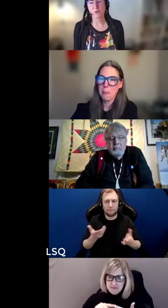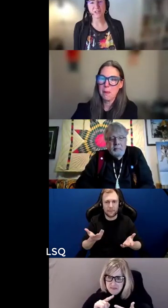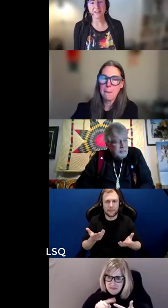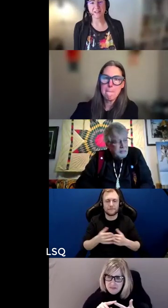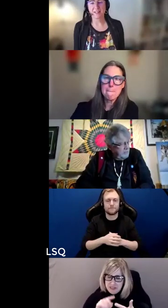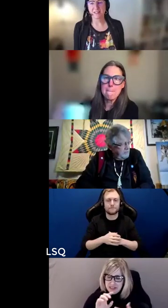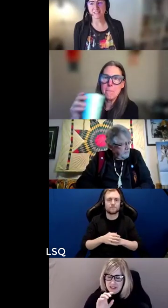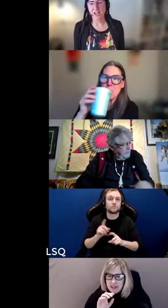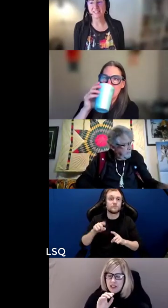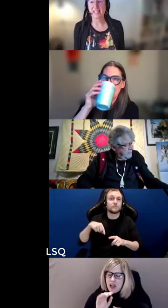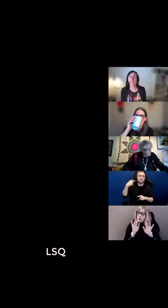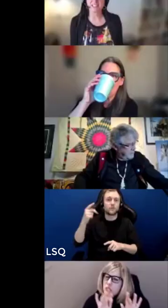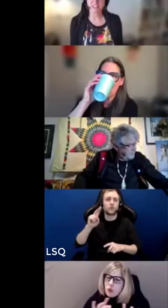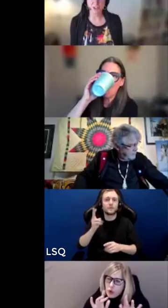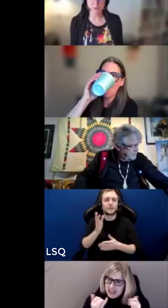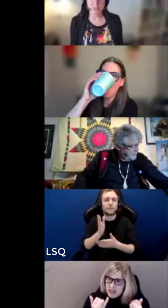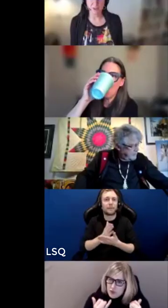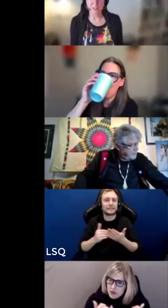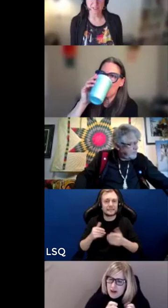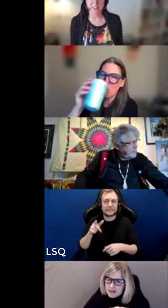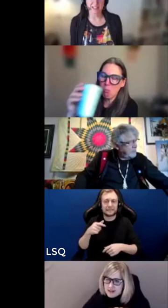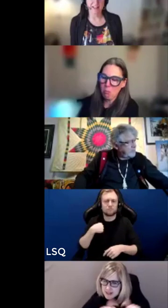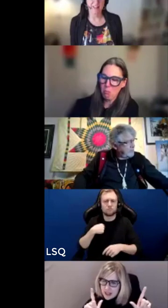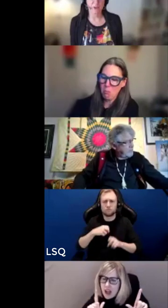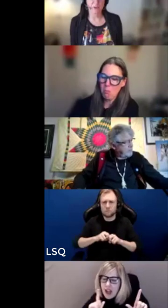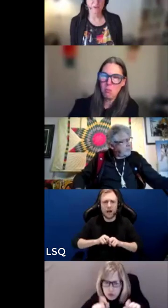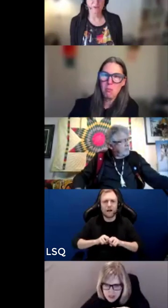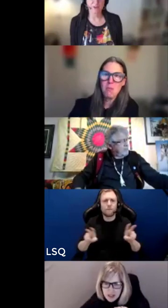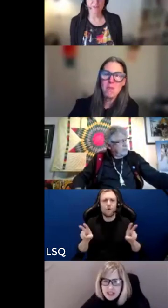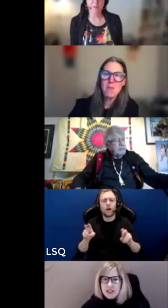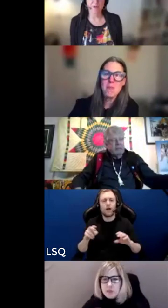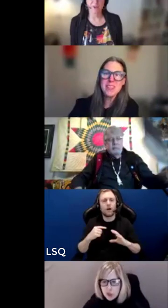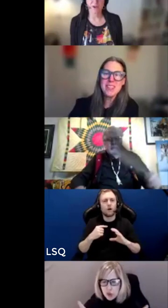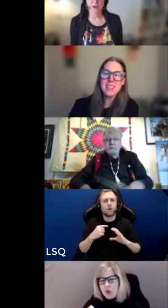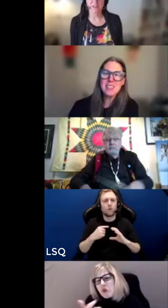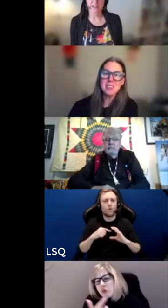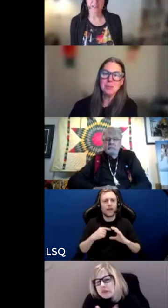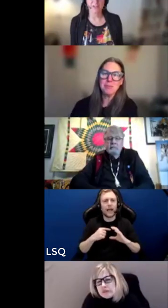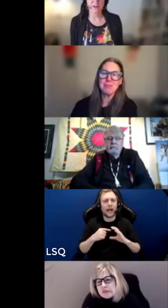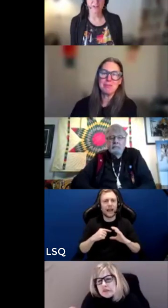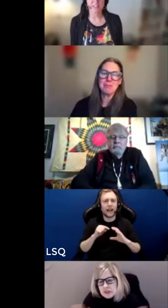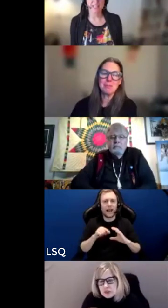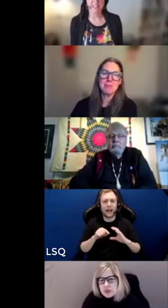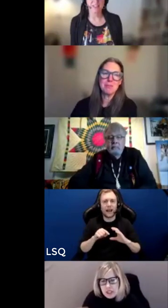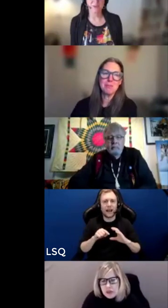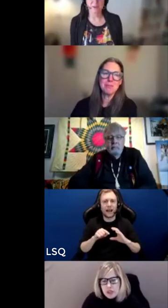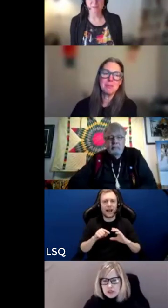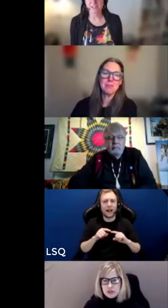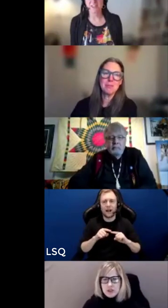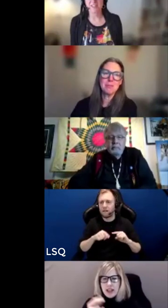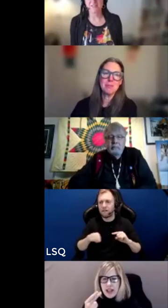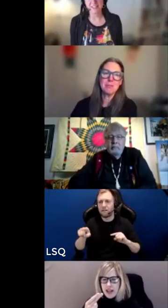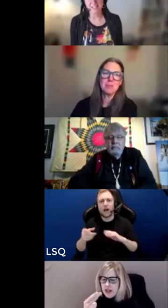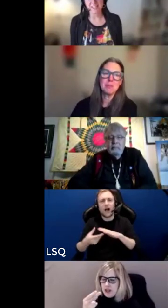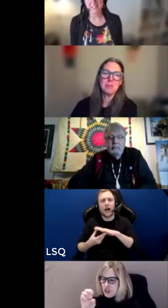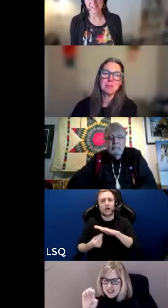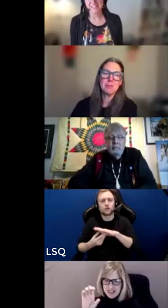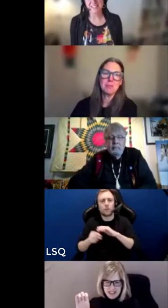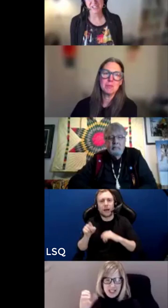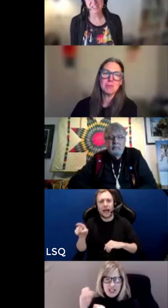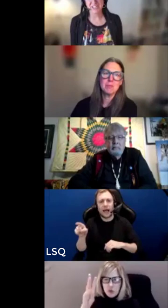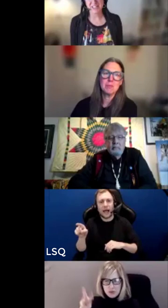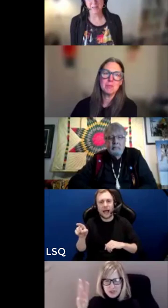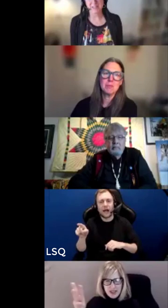recording and the slides and additional resources that will also be available on healthcare excellence canada's website under the events